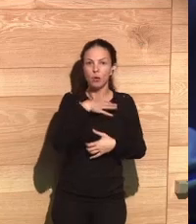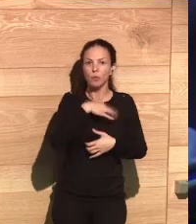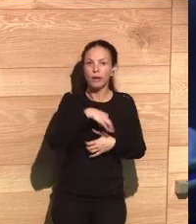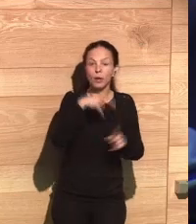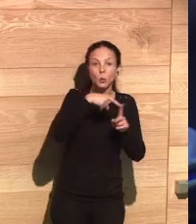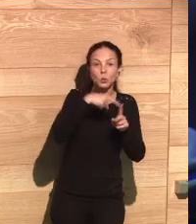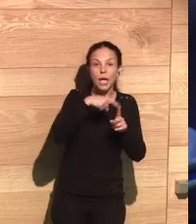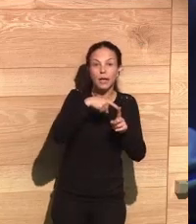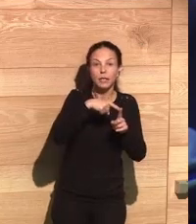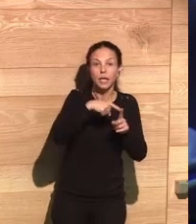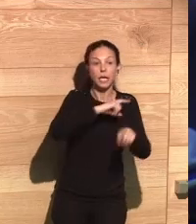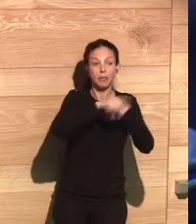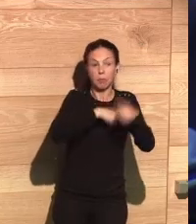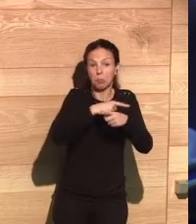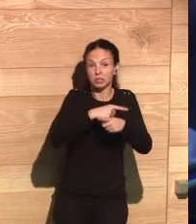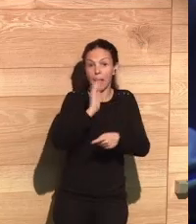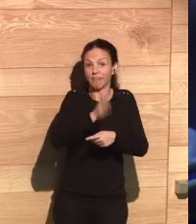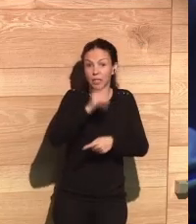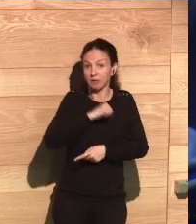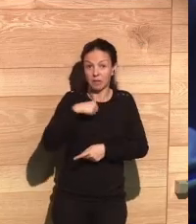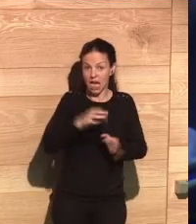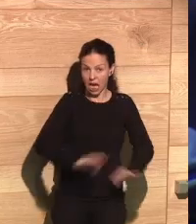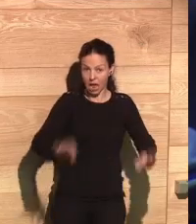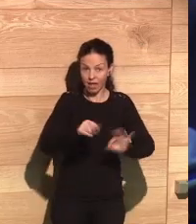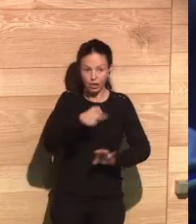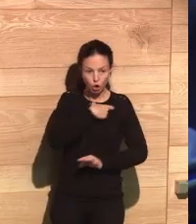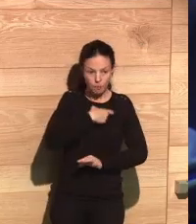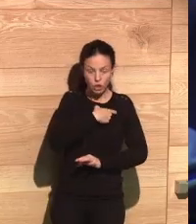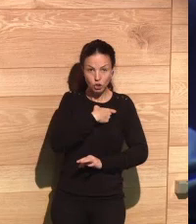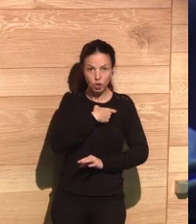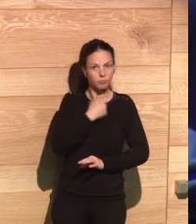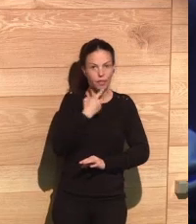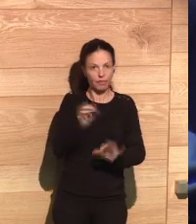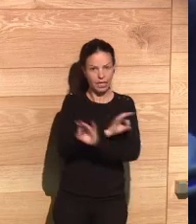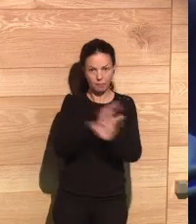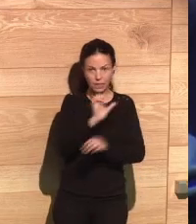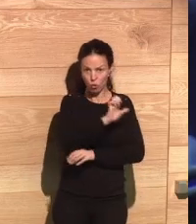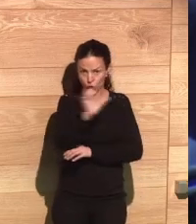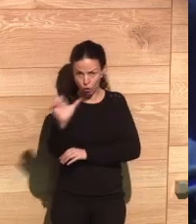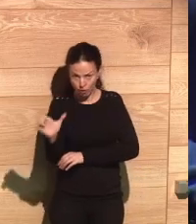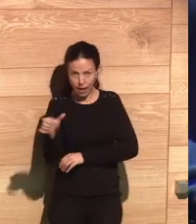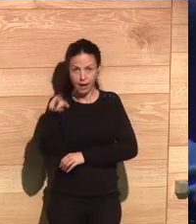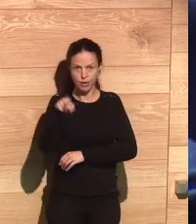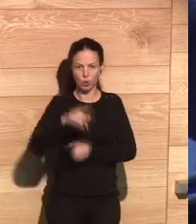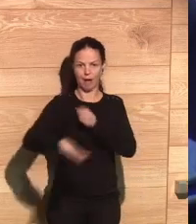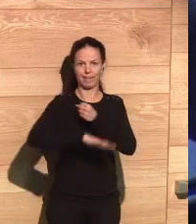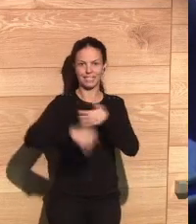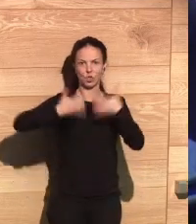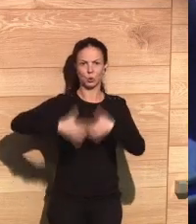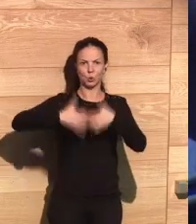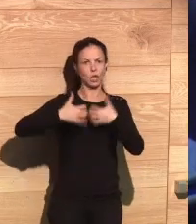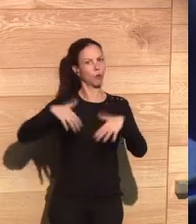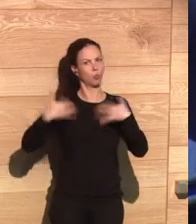personal data. And we can use all these data without affecting privacy. And the European Commission says